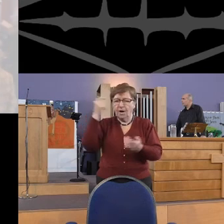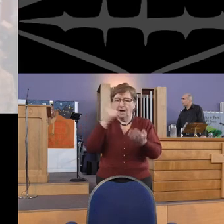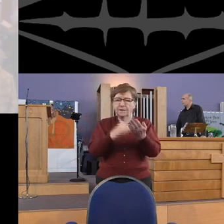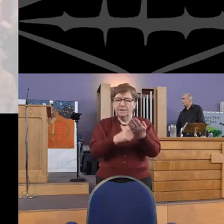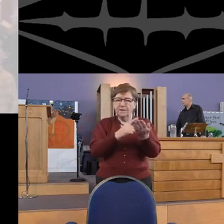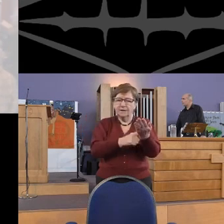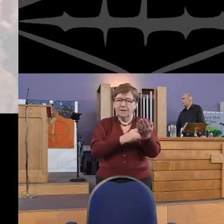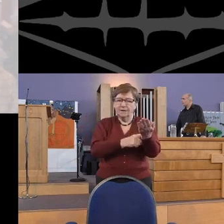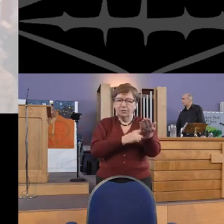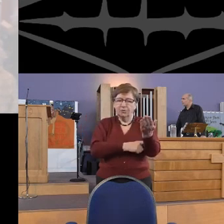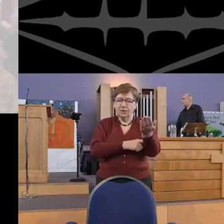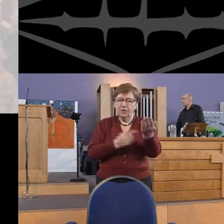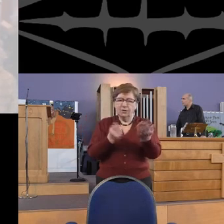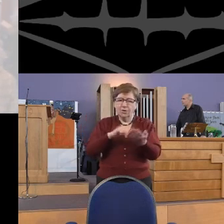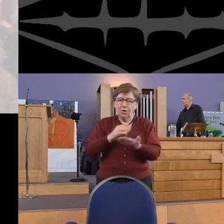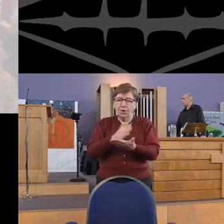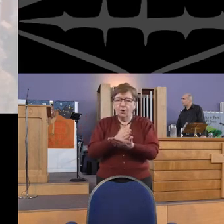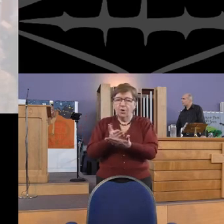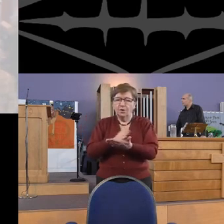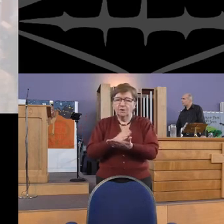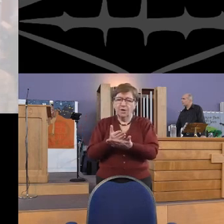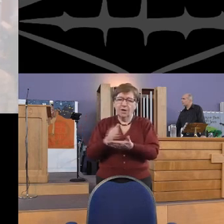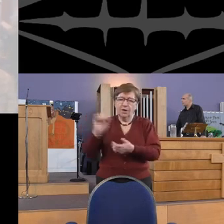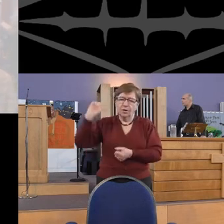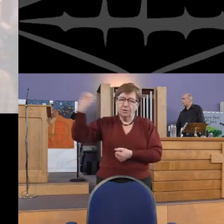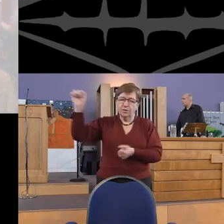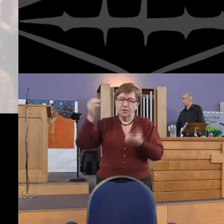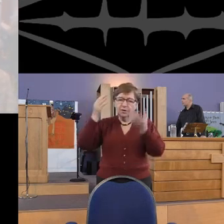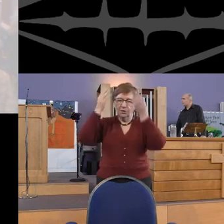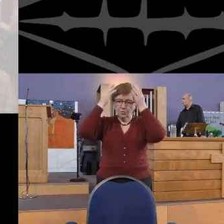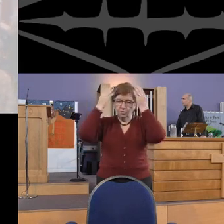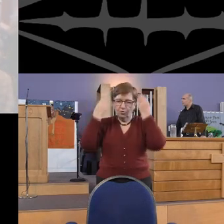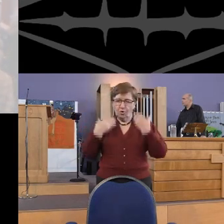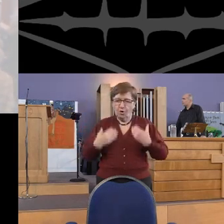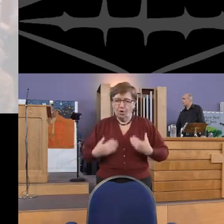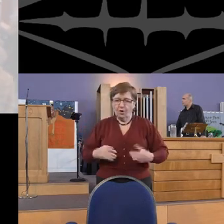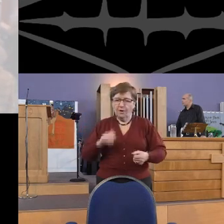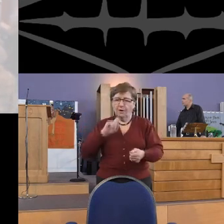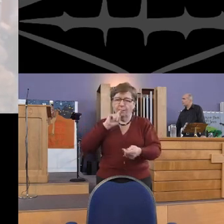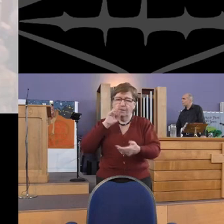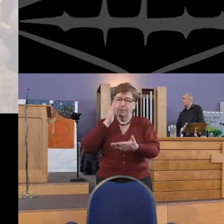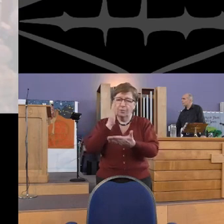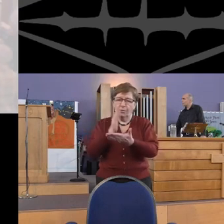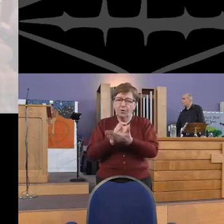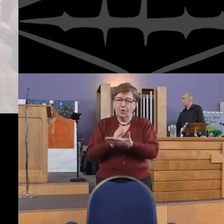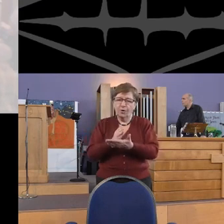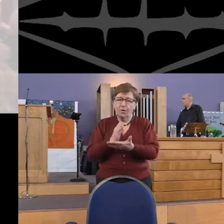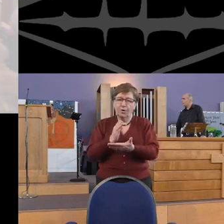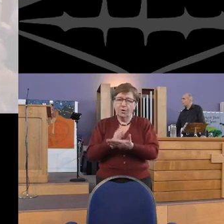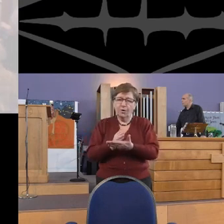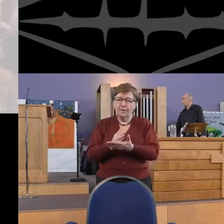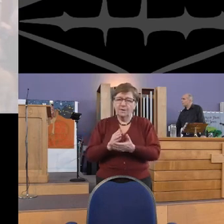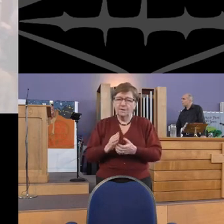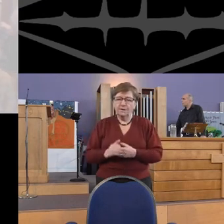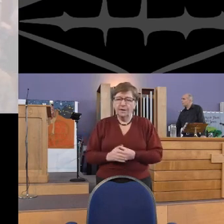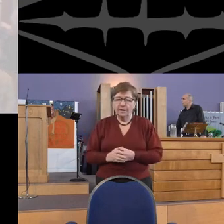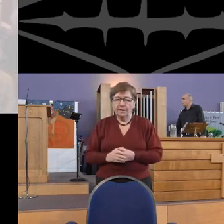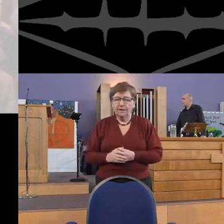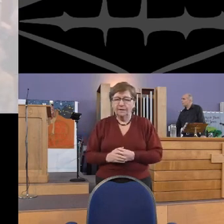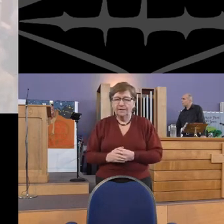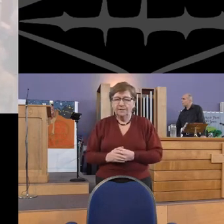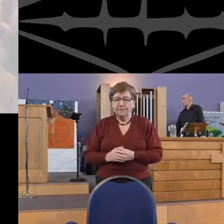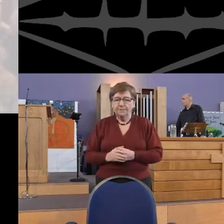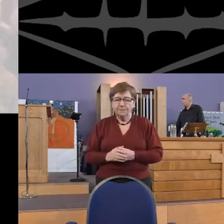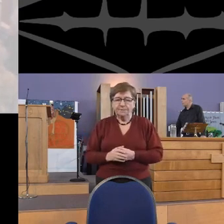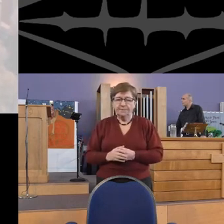his wise degrees, for thou did royal promise